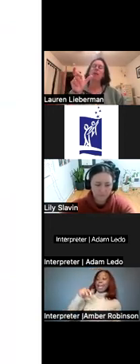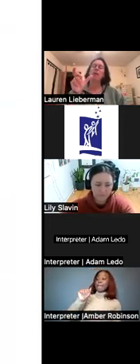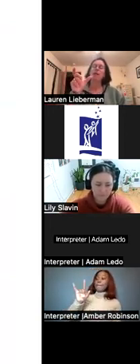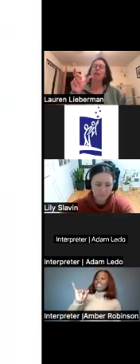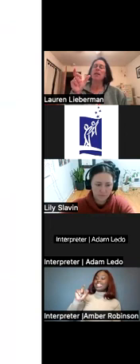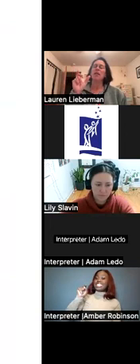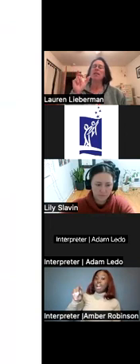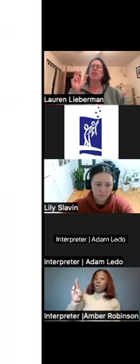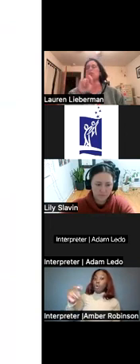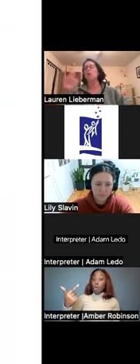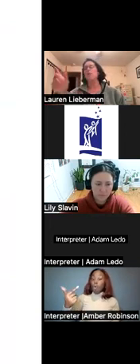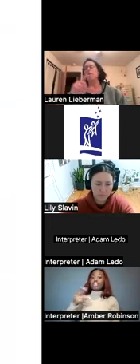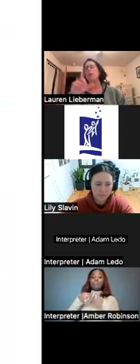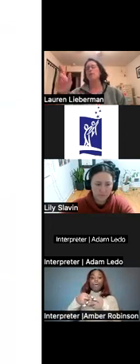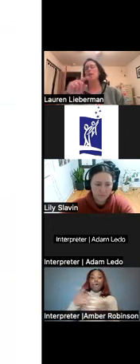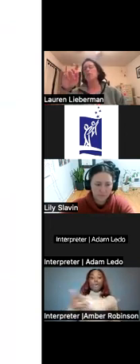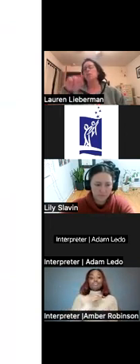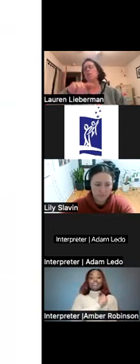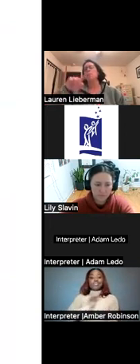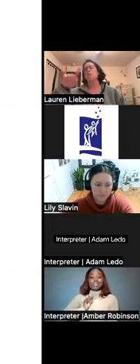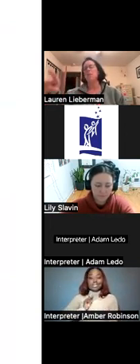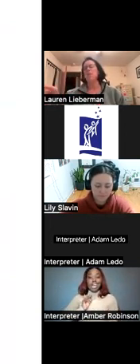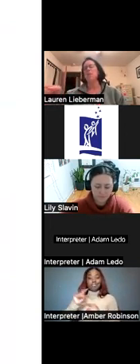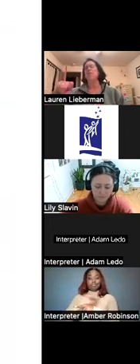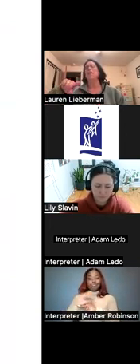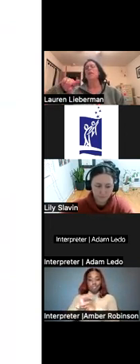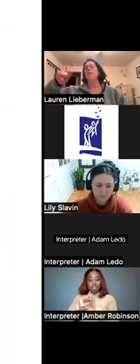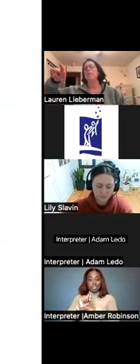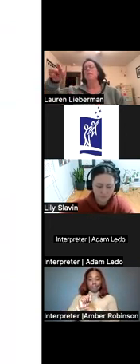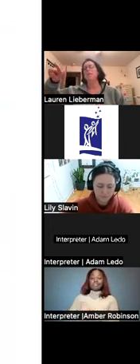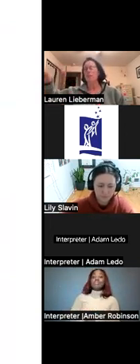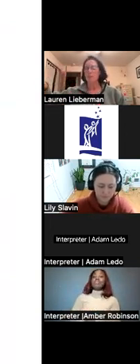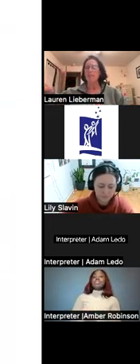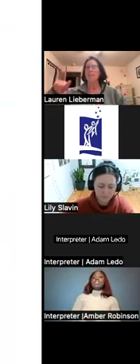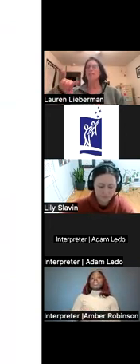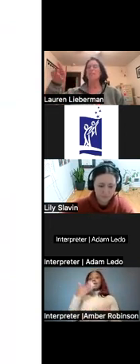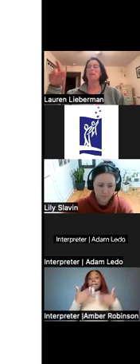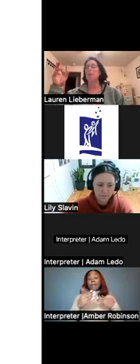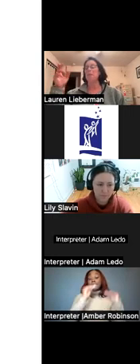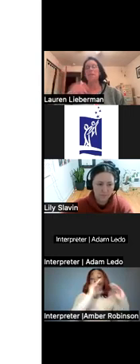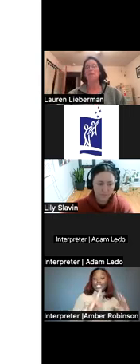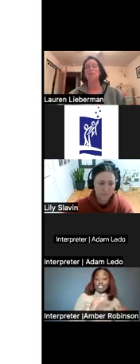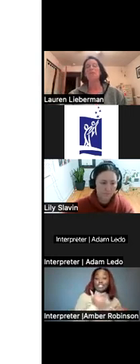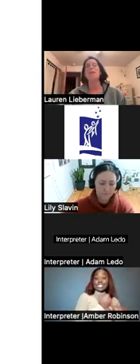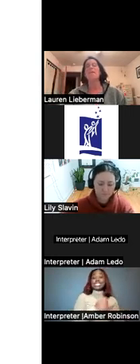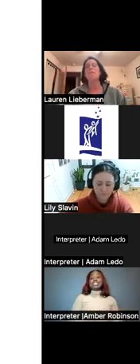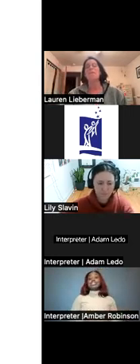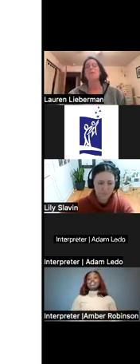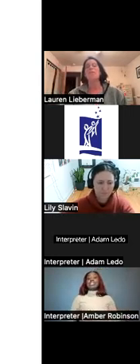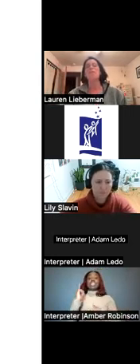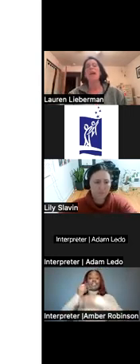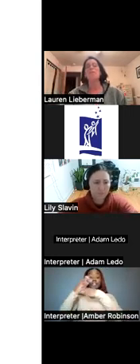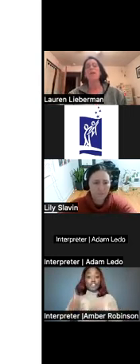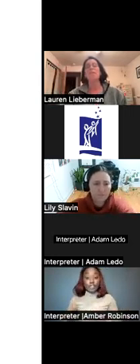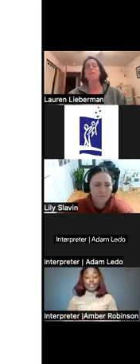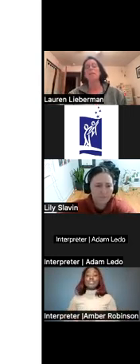training, because I didn't just want to say para educators, because it might be interveners. It might be teacher assistants. It might be peer tutors. But